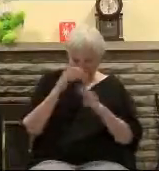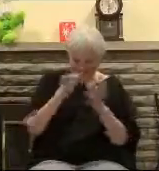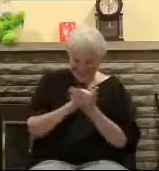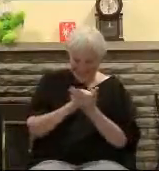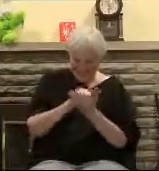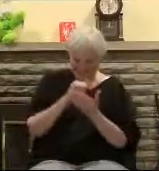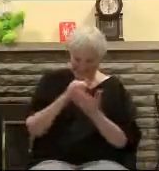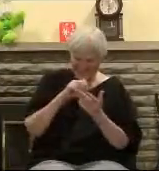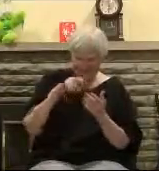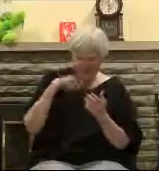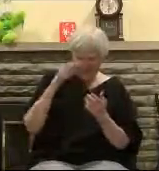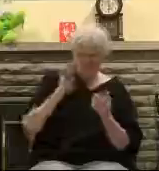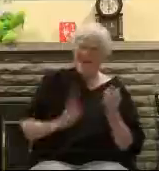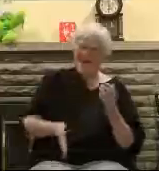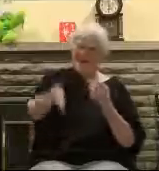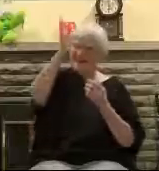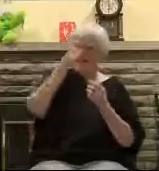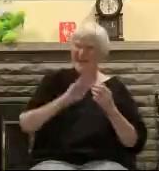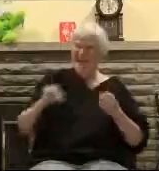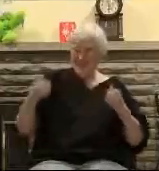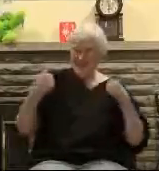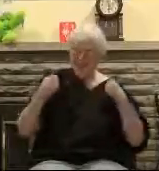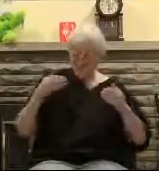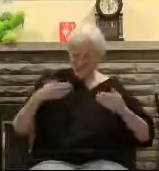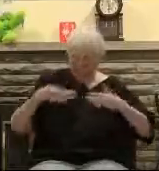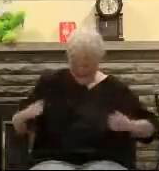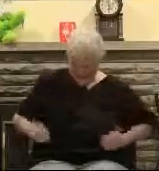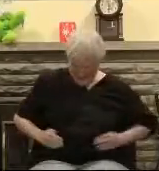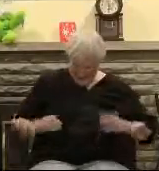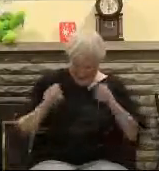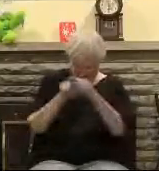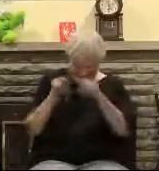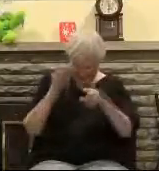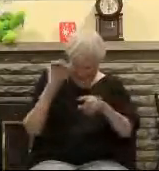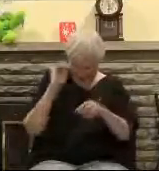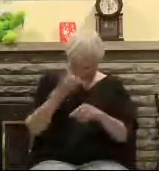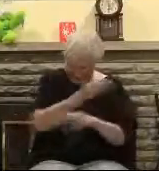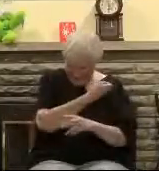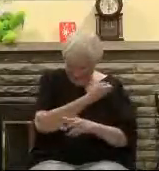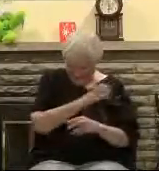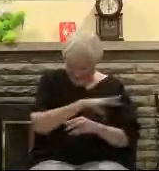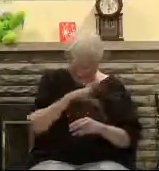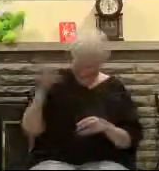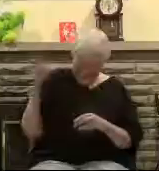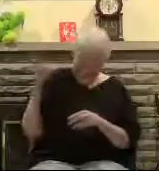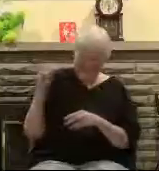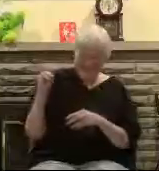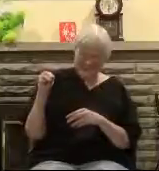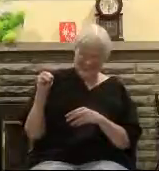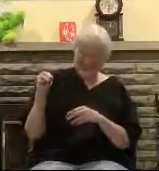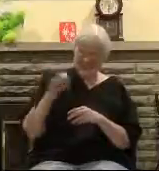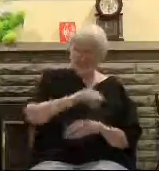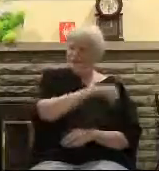Timothy 3.16 It says God was manifest in the flesh And other passages